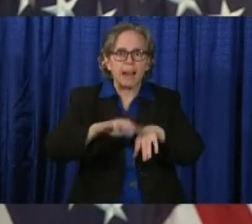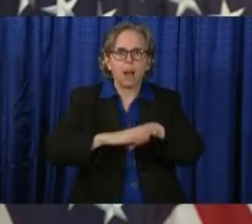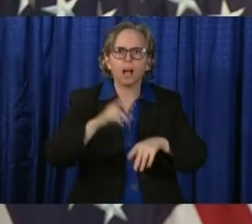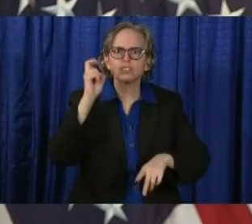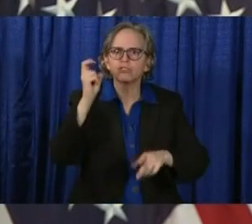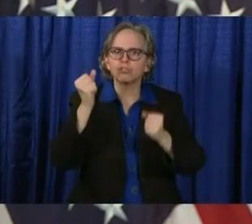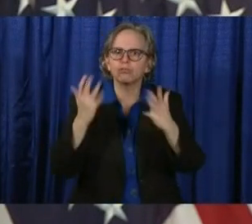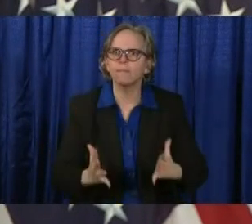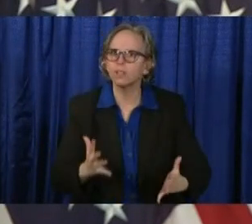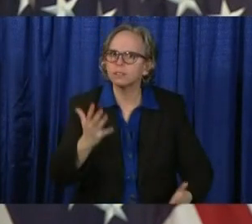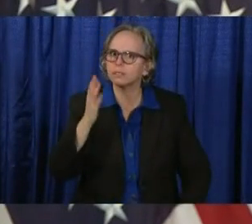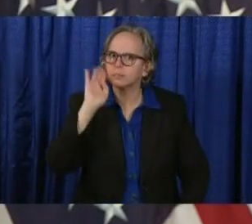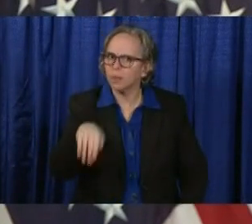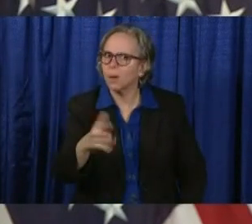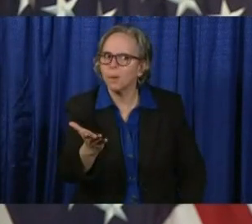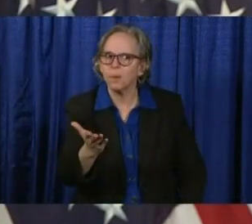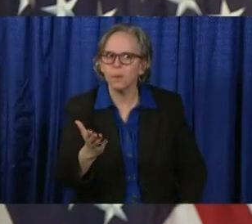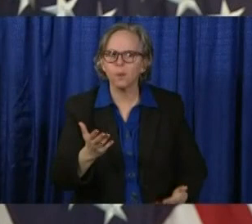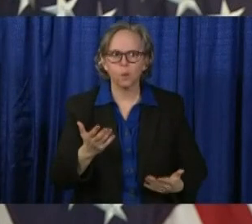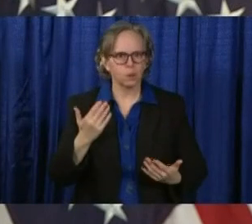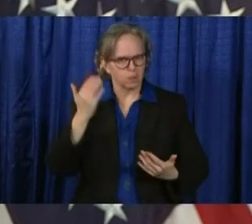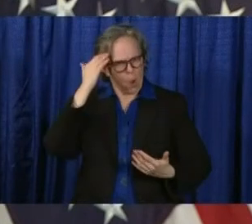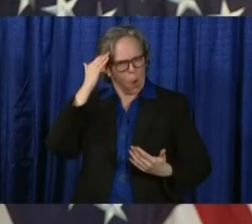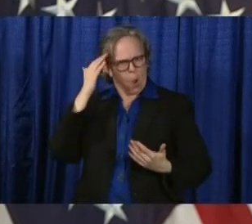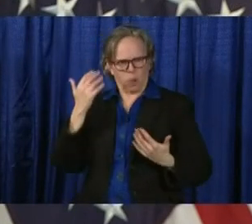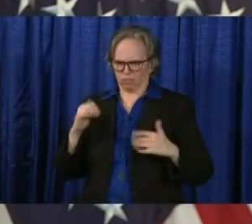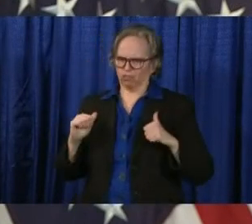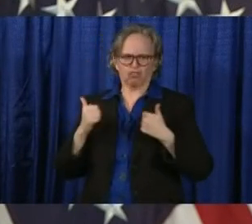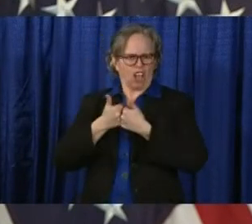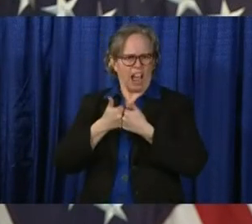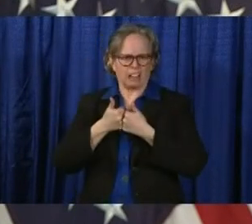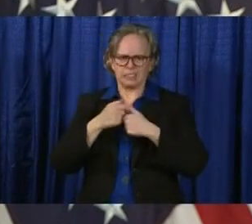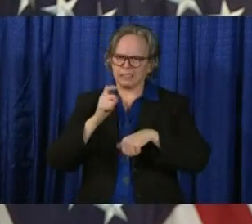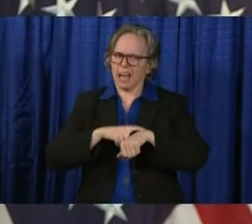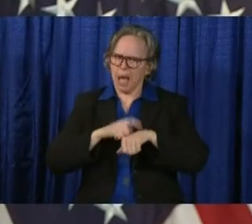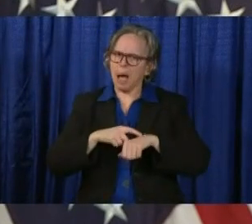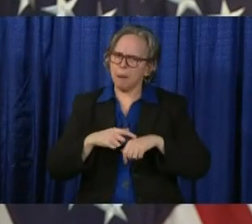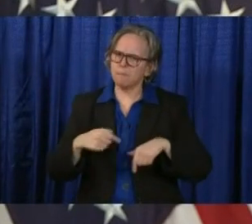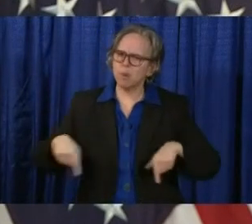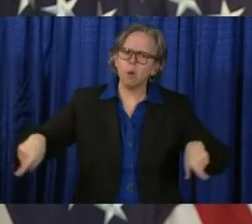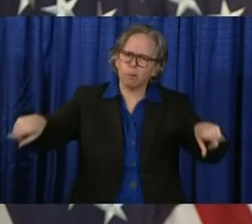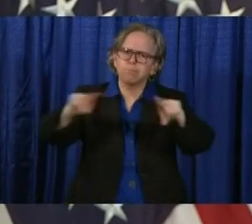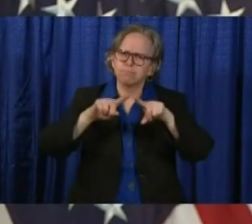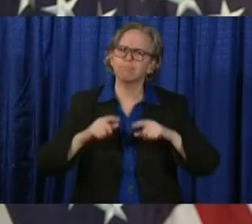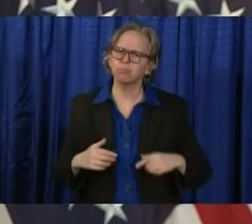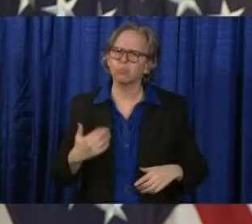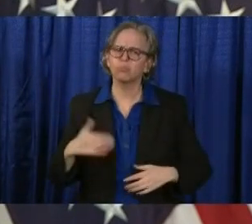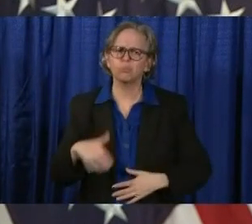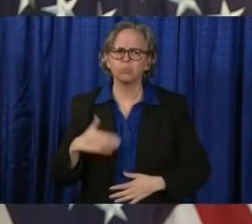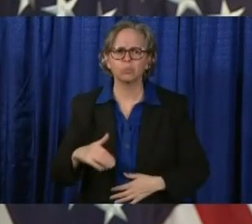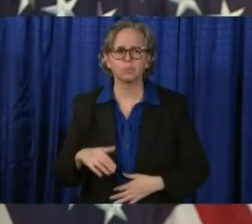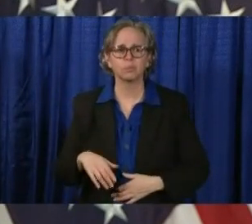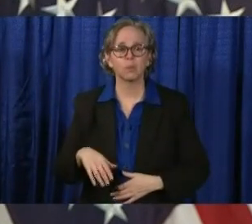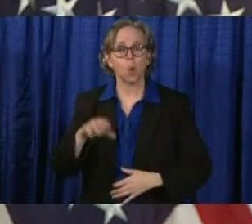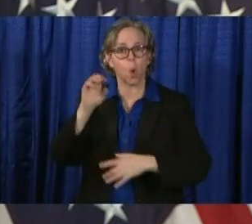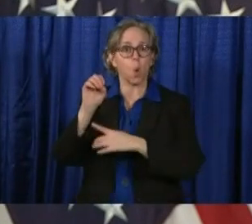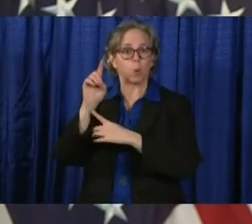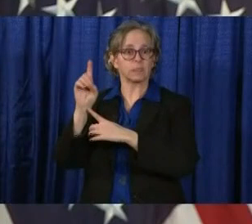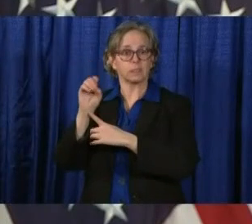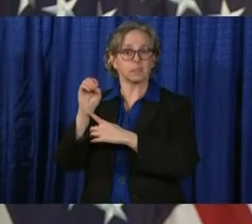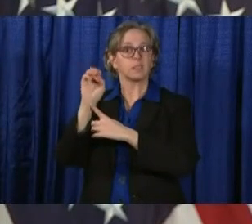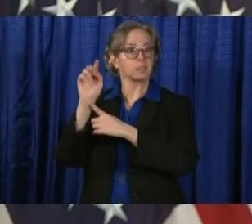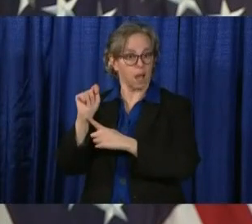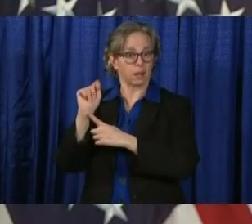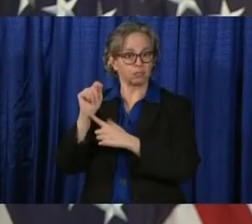And we know this is a challenging time for this industry, as it is for all of us. At ODOT, we are working to help make their jobs easier